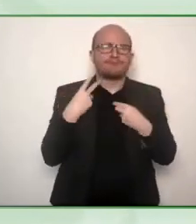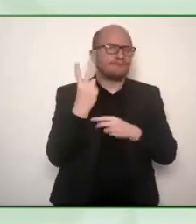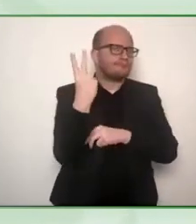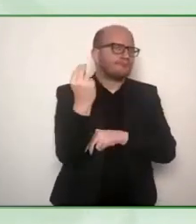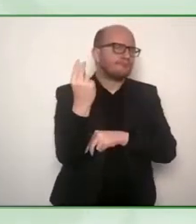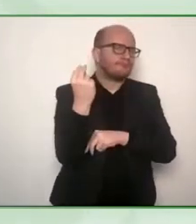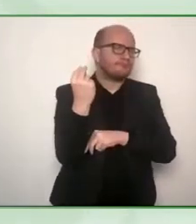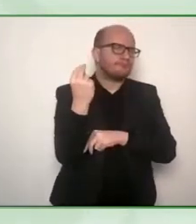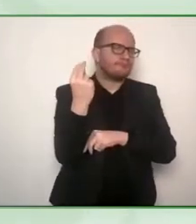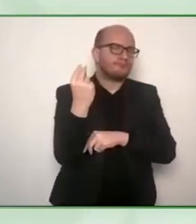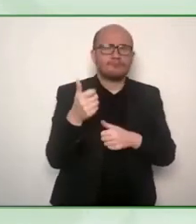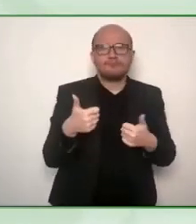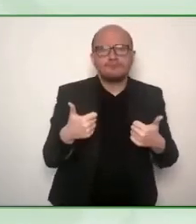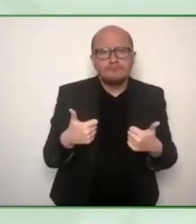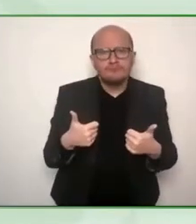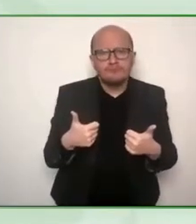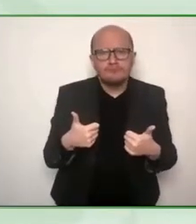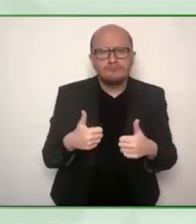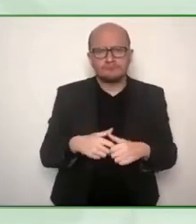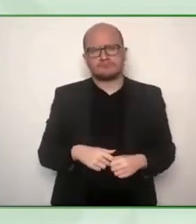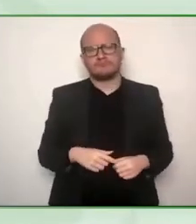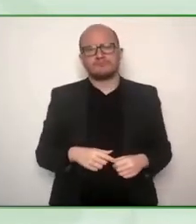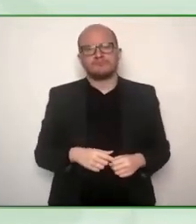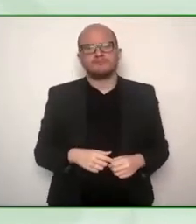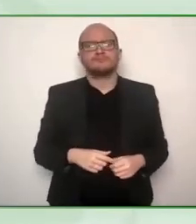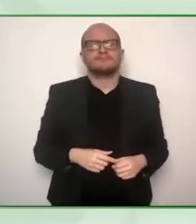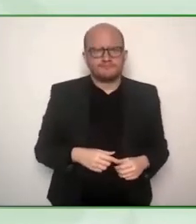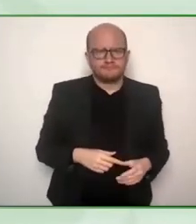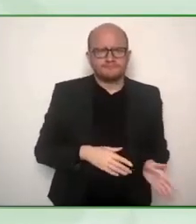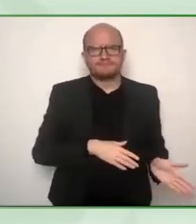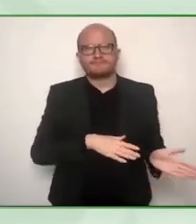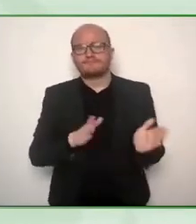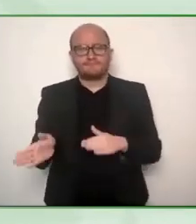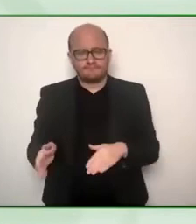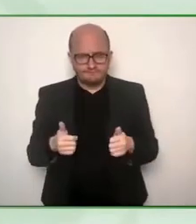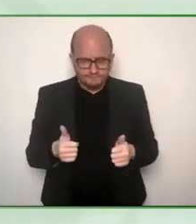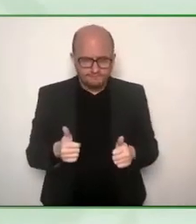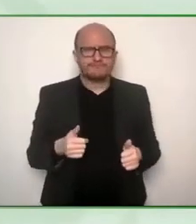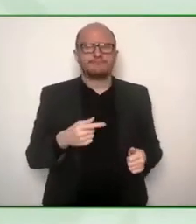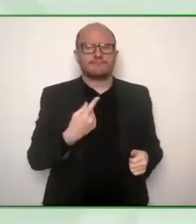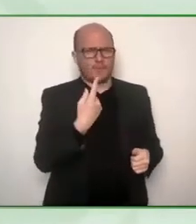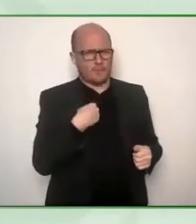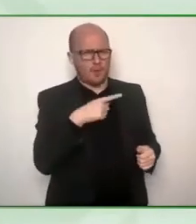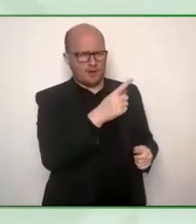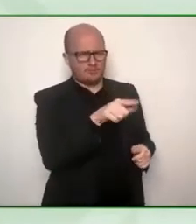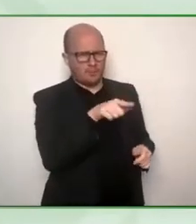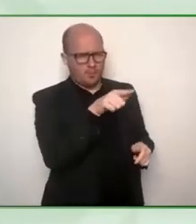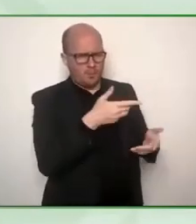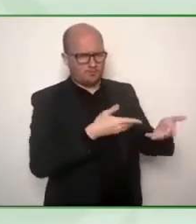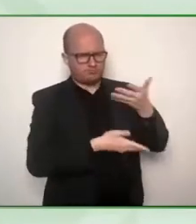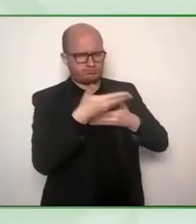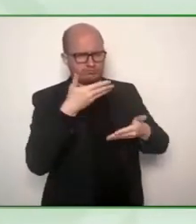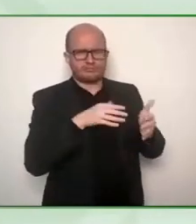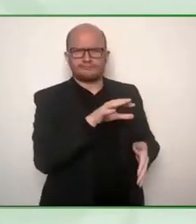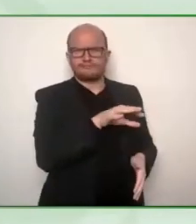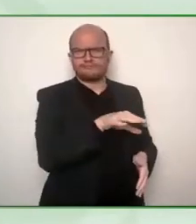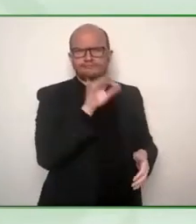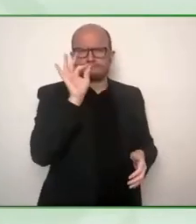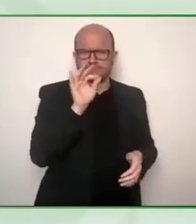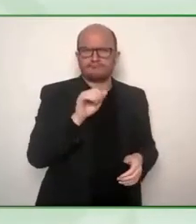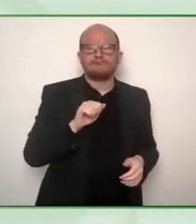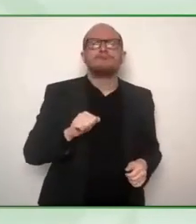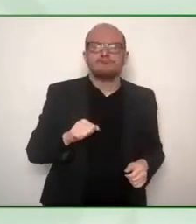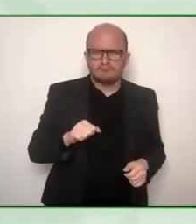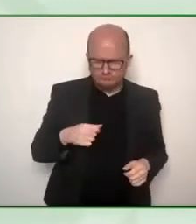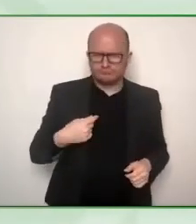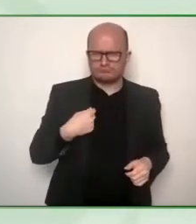on one thing there yes the the figures have gone up for employment not least because of